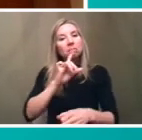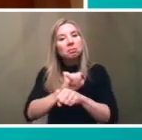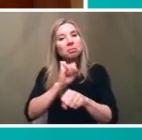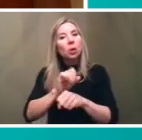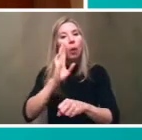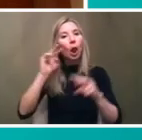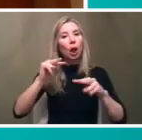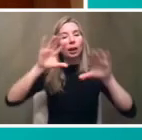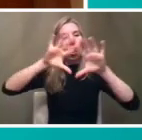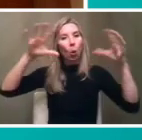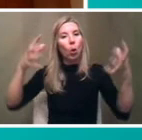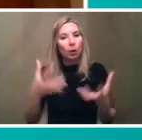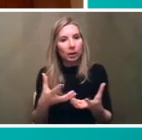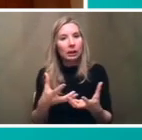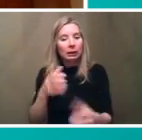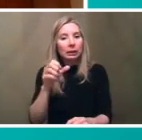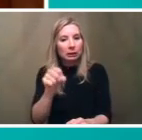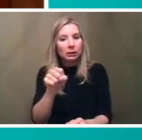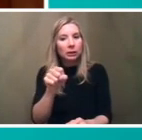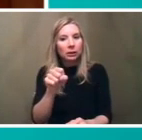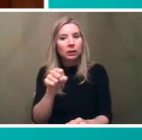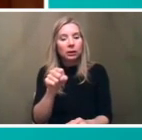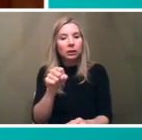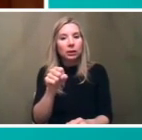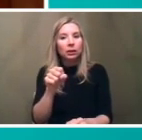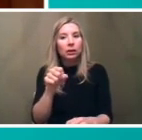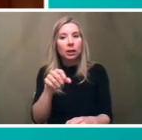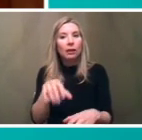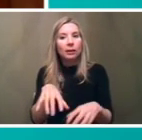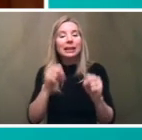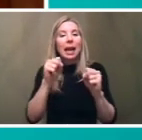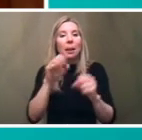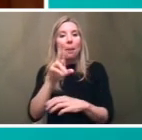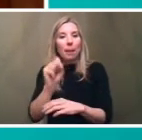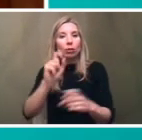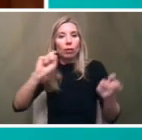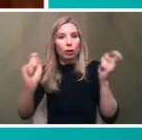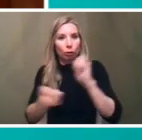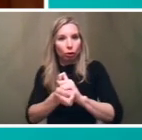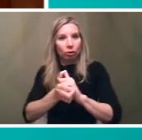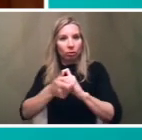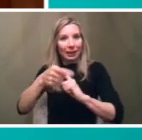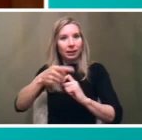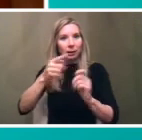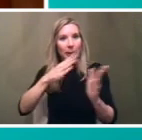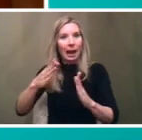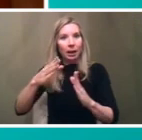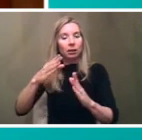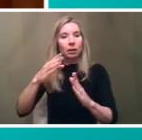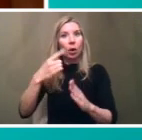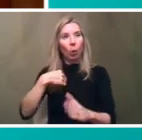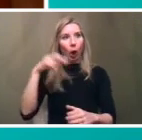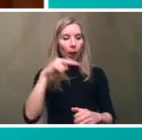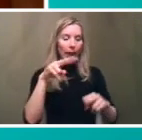separate initiatives that certainly take uh the bus revolution initiative uh into consideration so um you know we're looking at rail initiatives